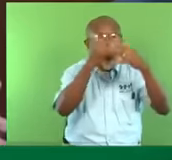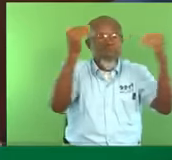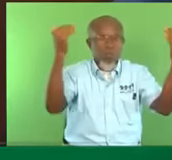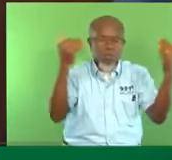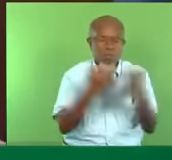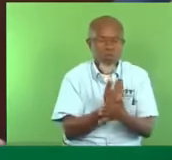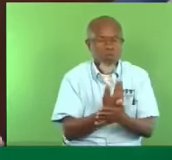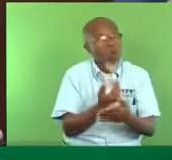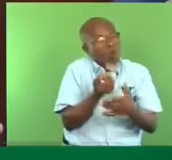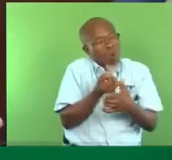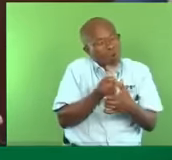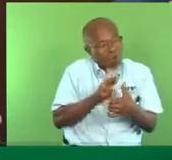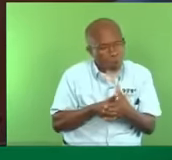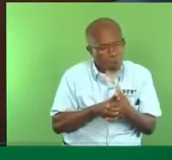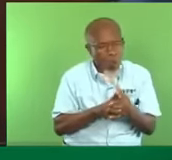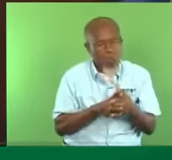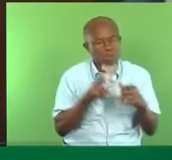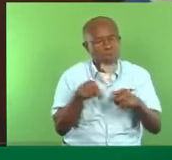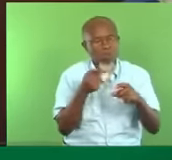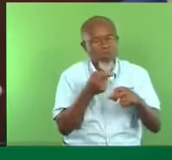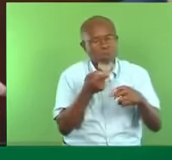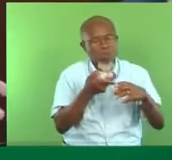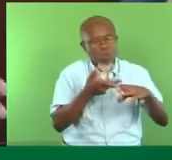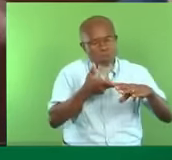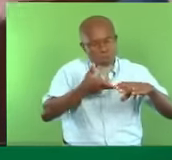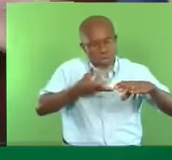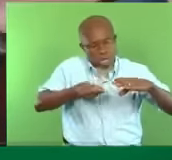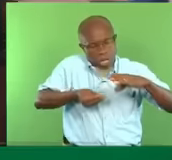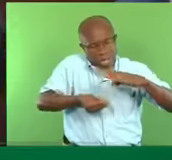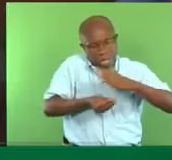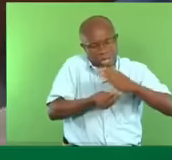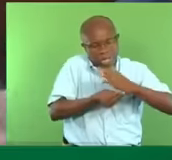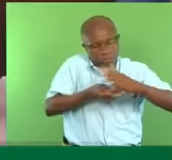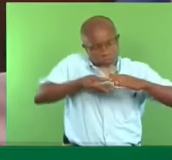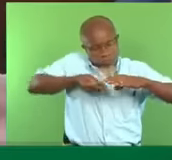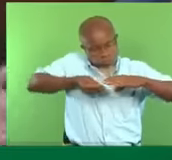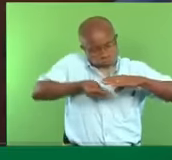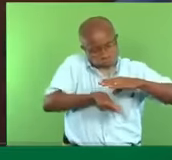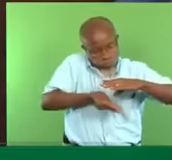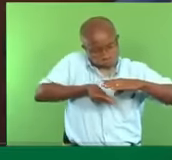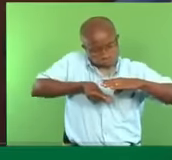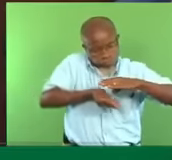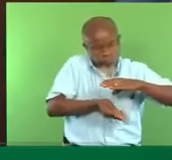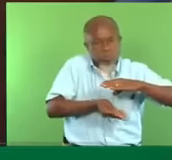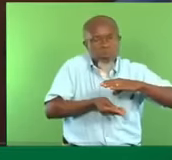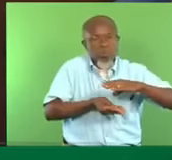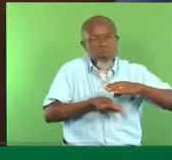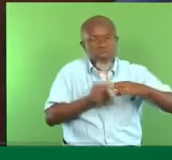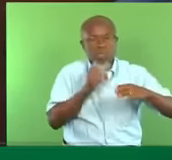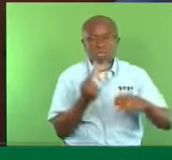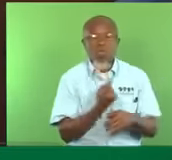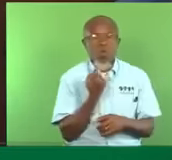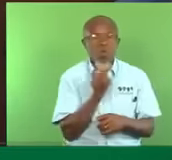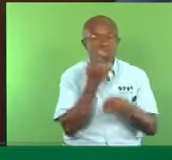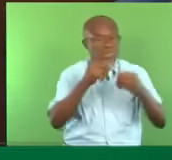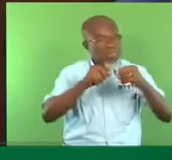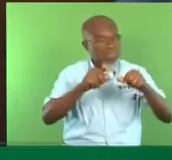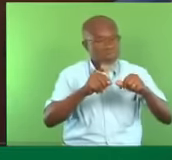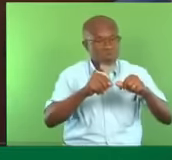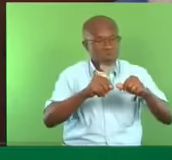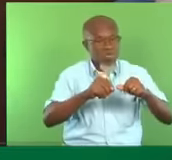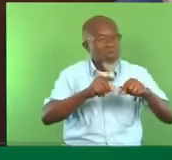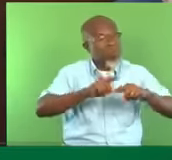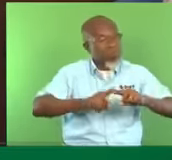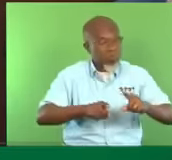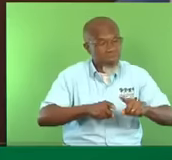injection to the soil and try to hold it up. But it is not just the soil. It is the wall. They are suggesting that,